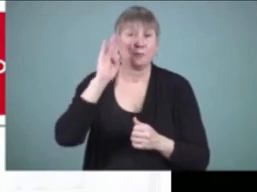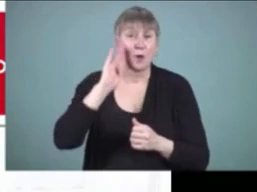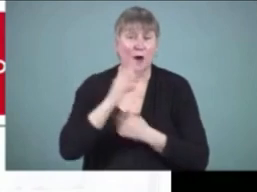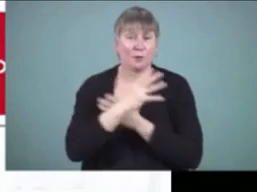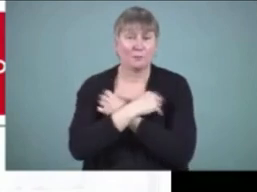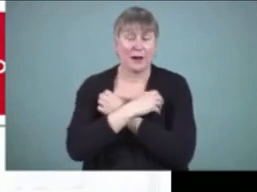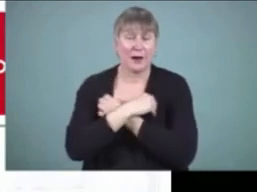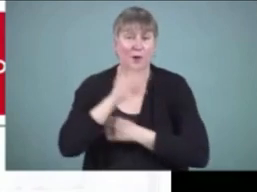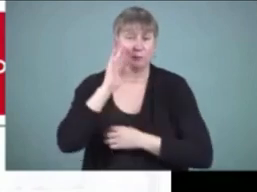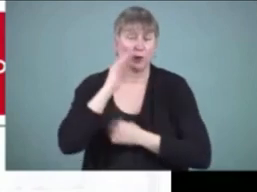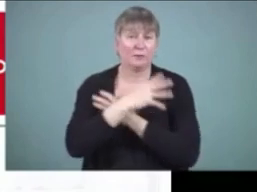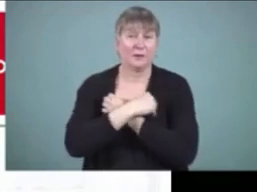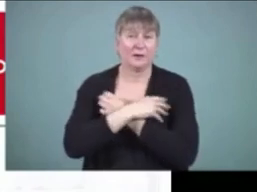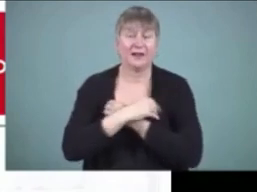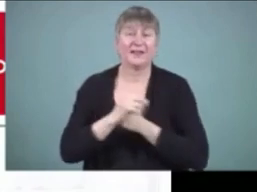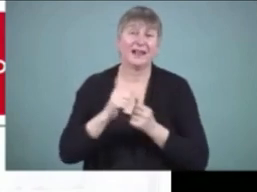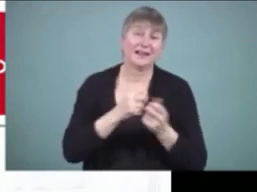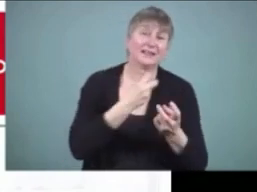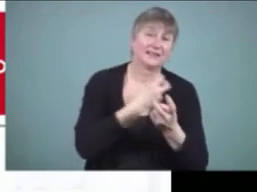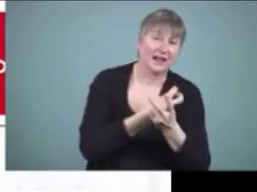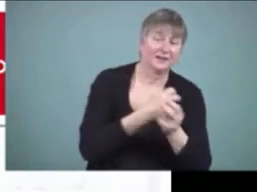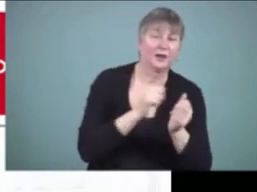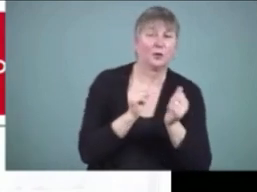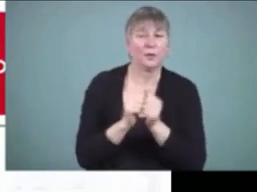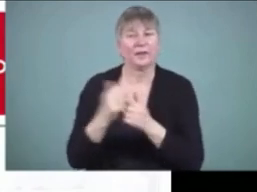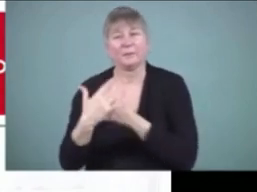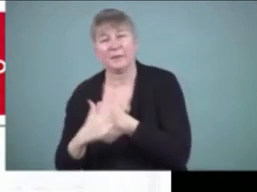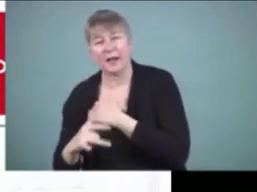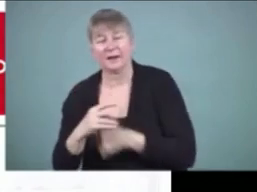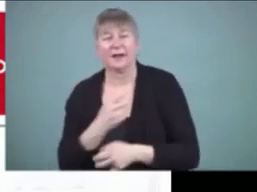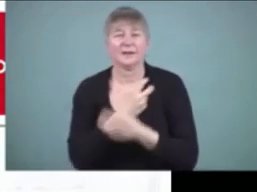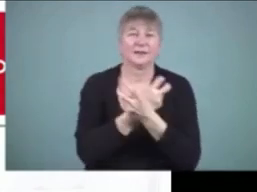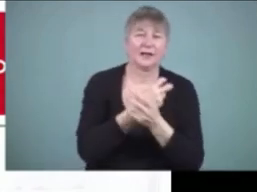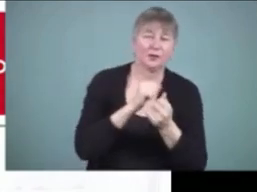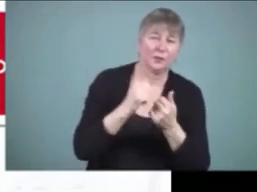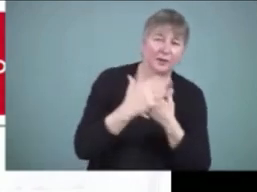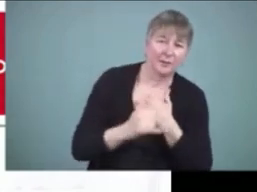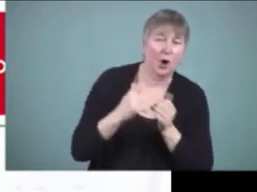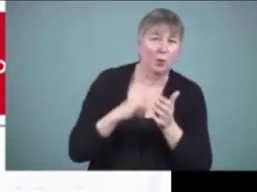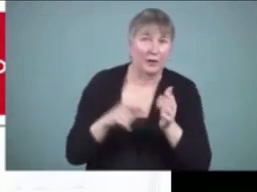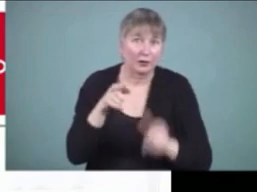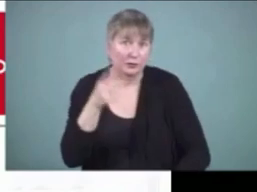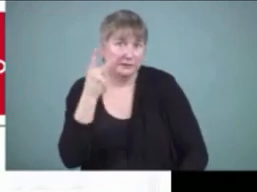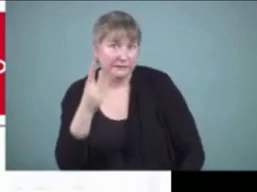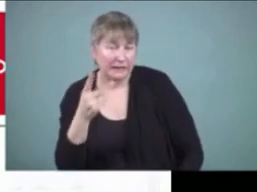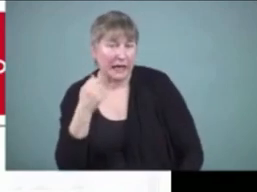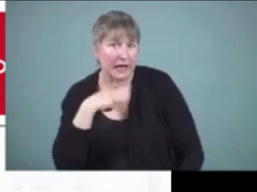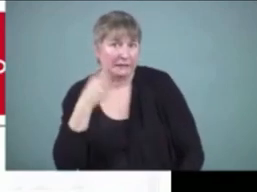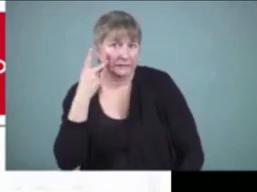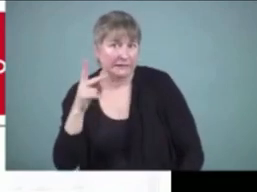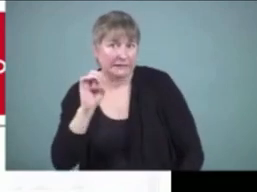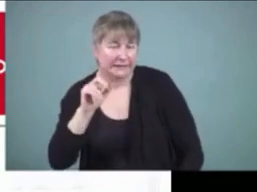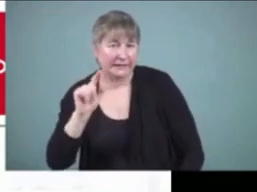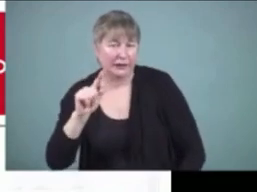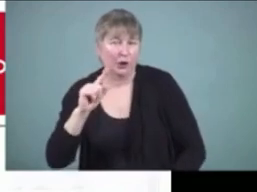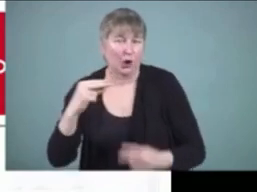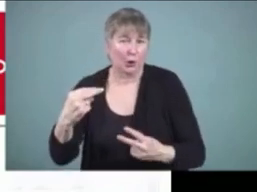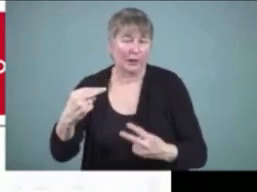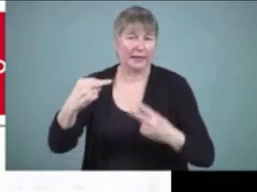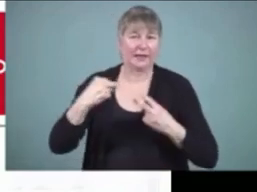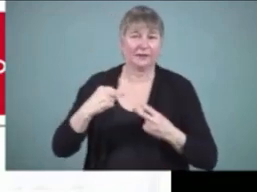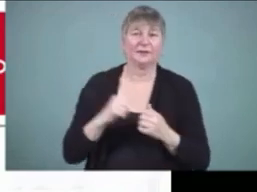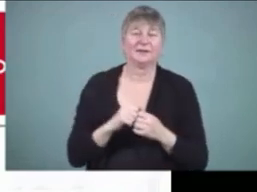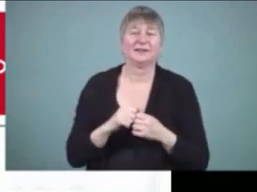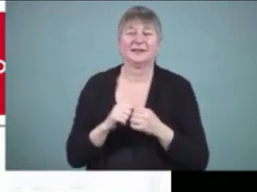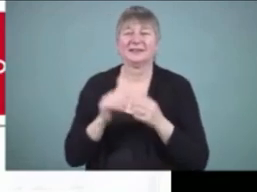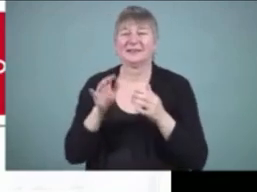skeleton with blood skeleton with blood what do you see i see et looking at me frankenstein frankenstein